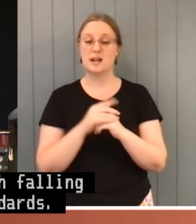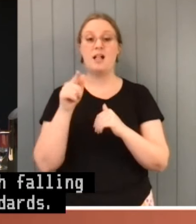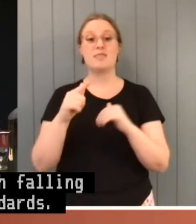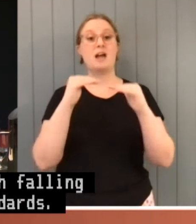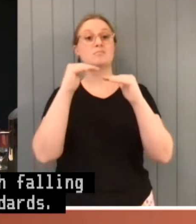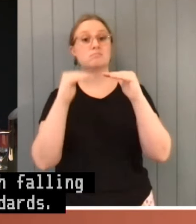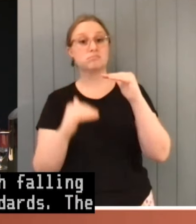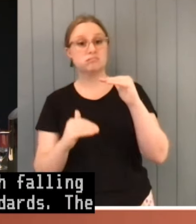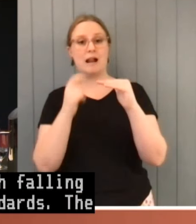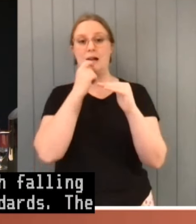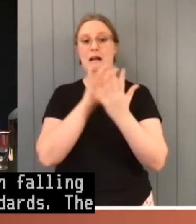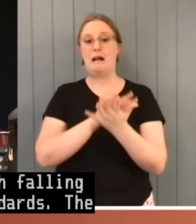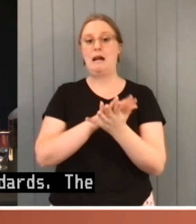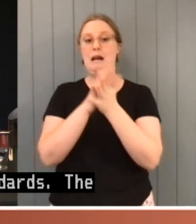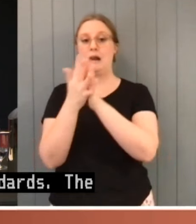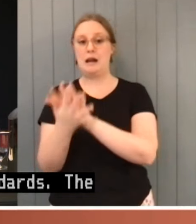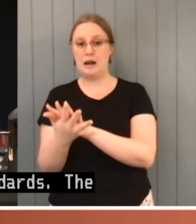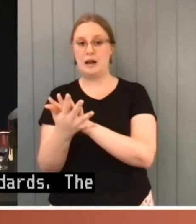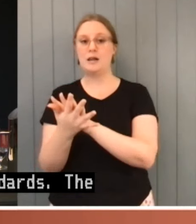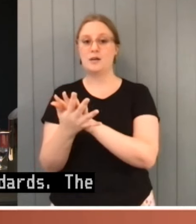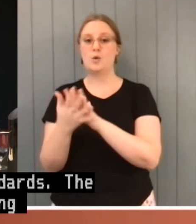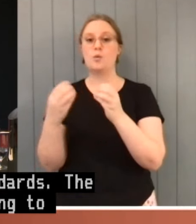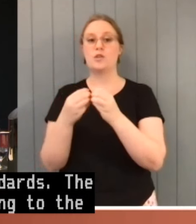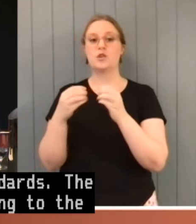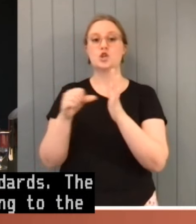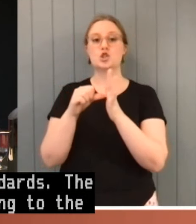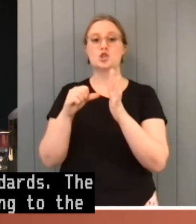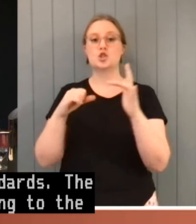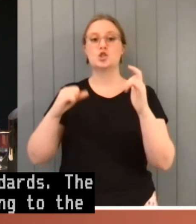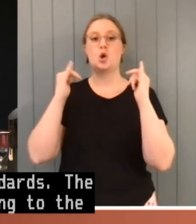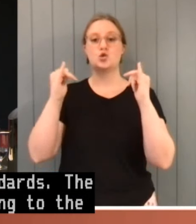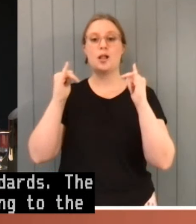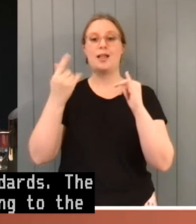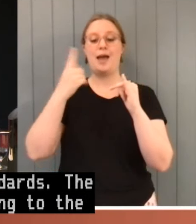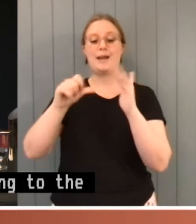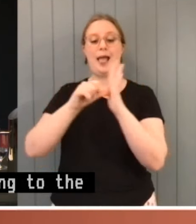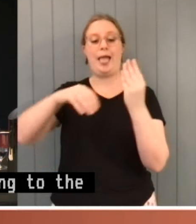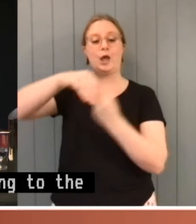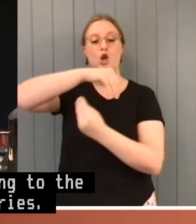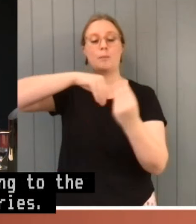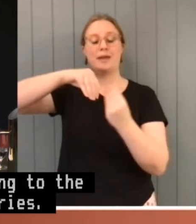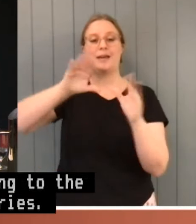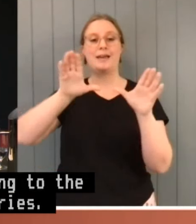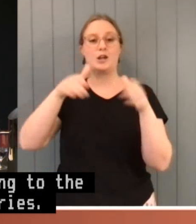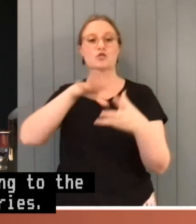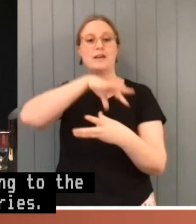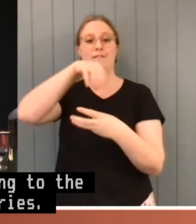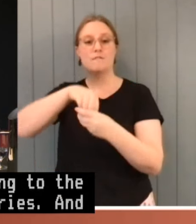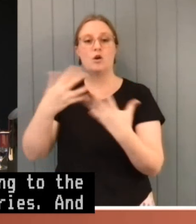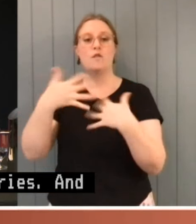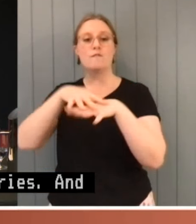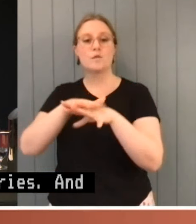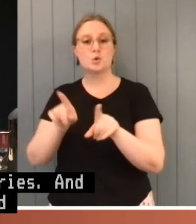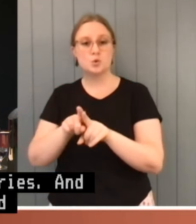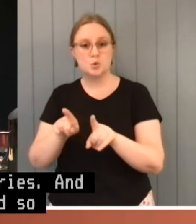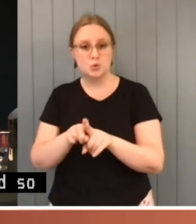to social and economic categories and also indigenous people and so forth and I think also there would probably